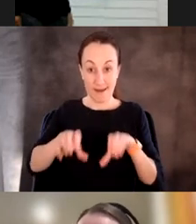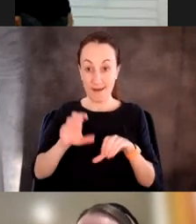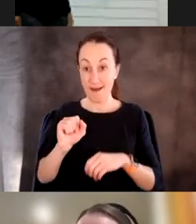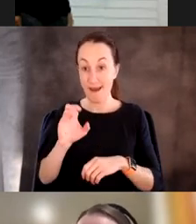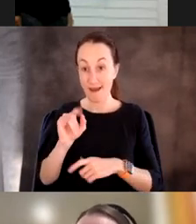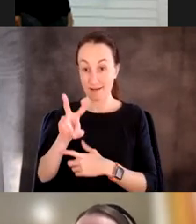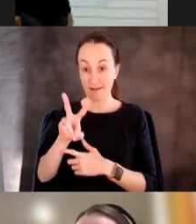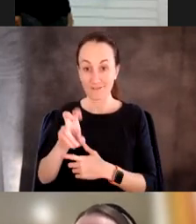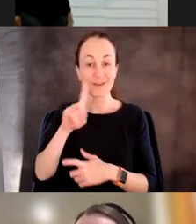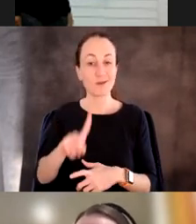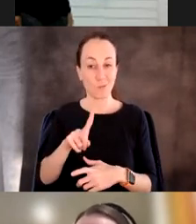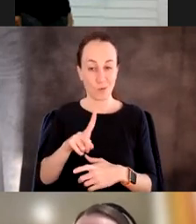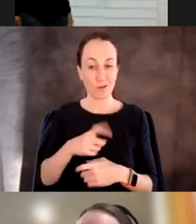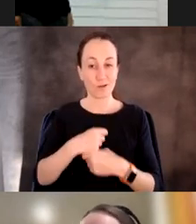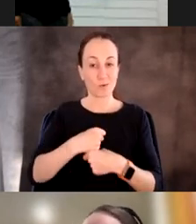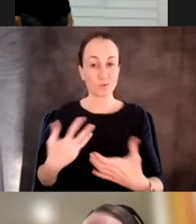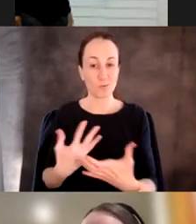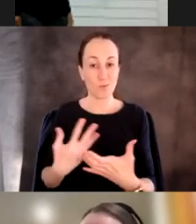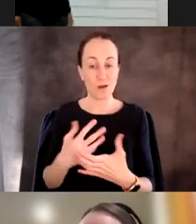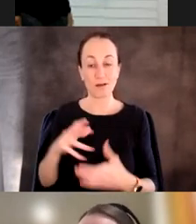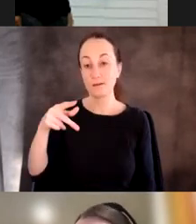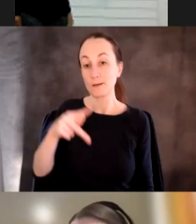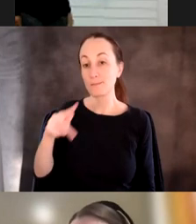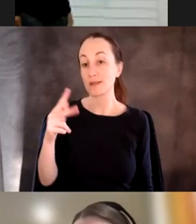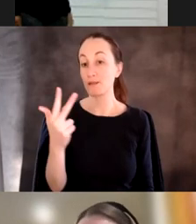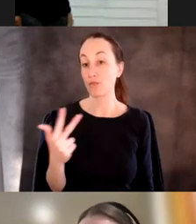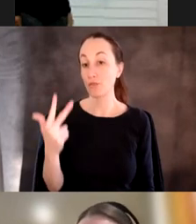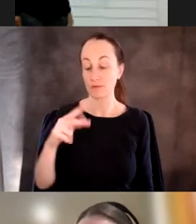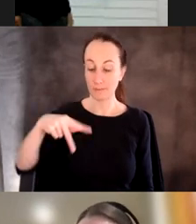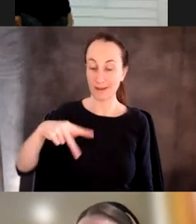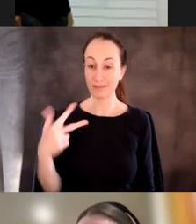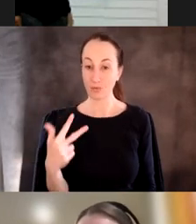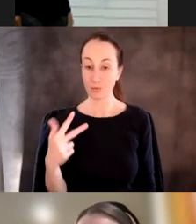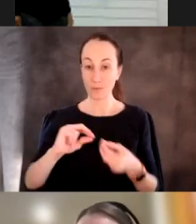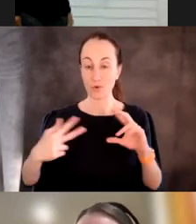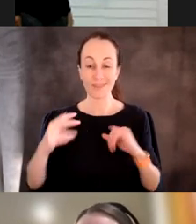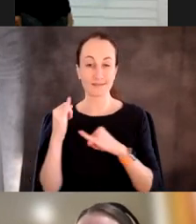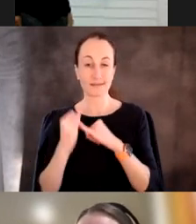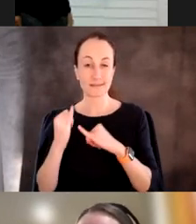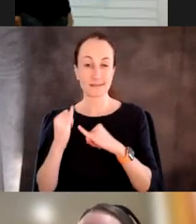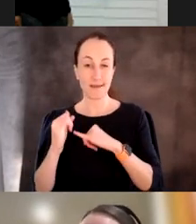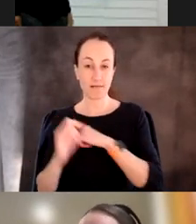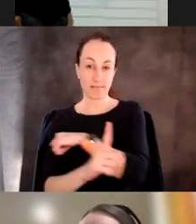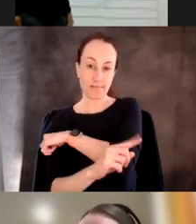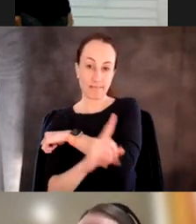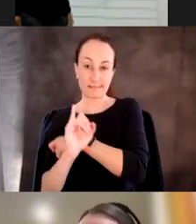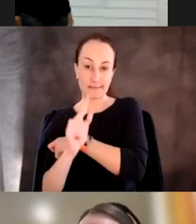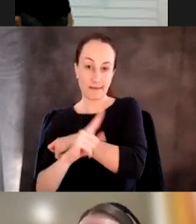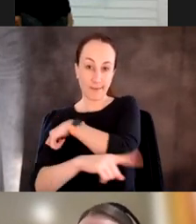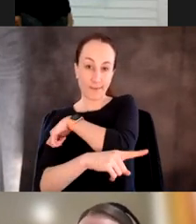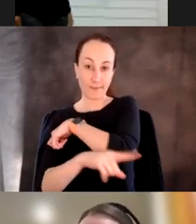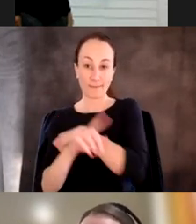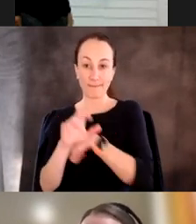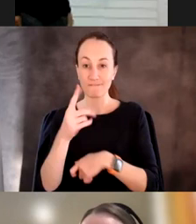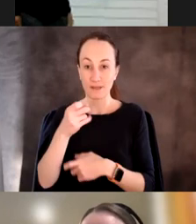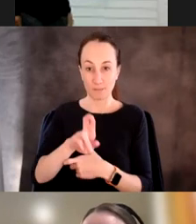trigger, it will produce this P3 protein, which is the tail fiber of the bacteriophage. Which is essential for